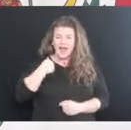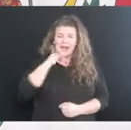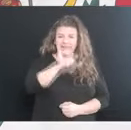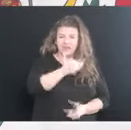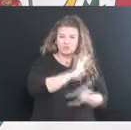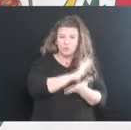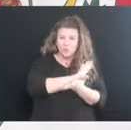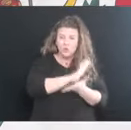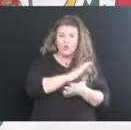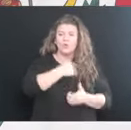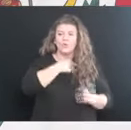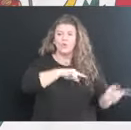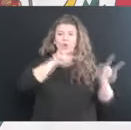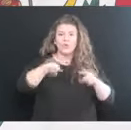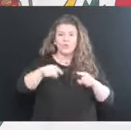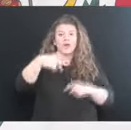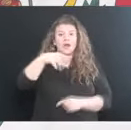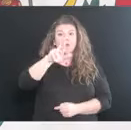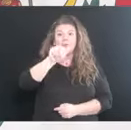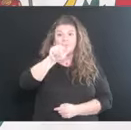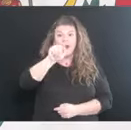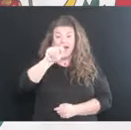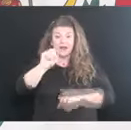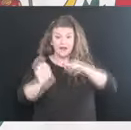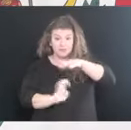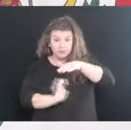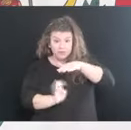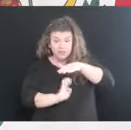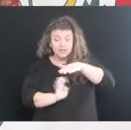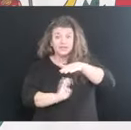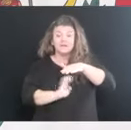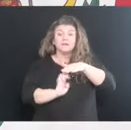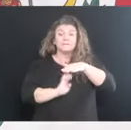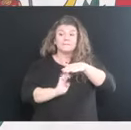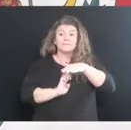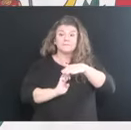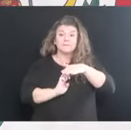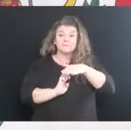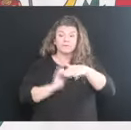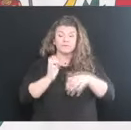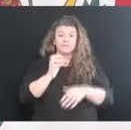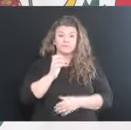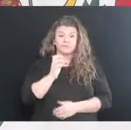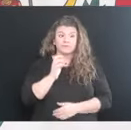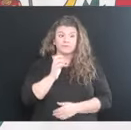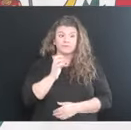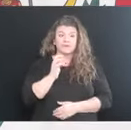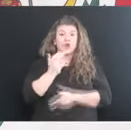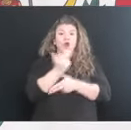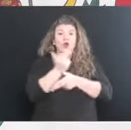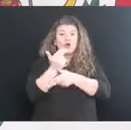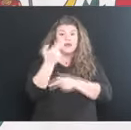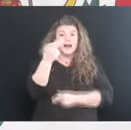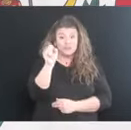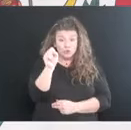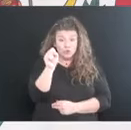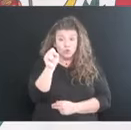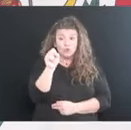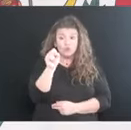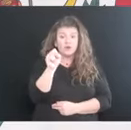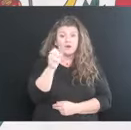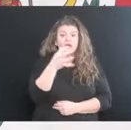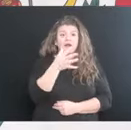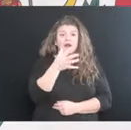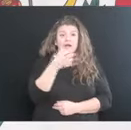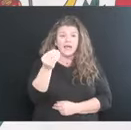schools. We went to Pratt Elementary, we went to Hurricane High School, and then we